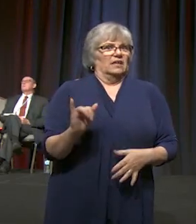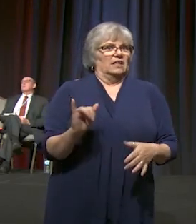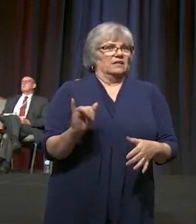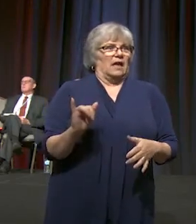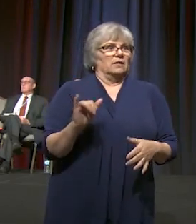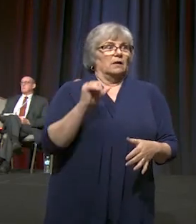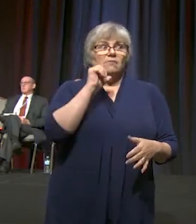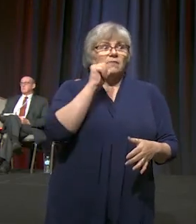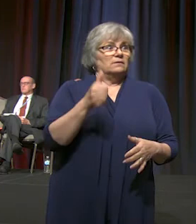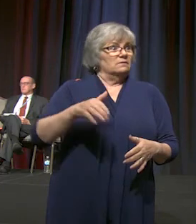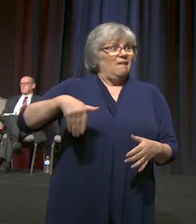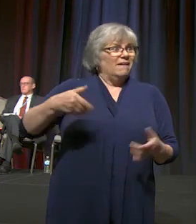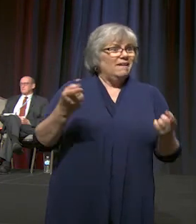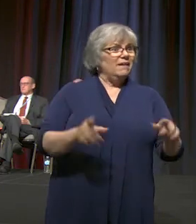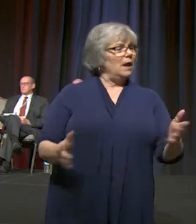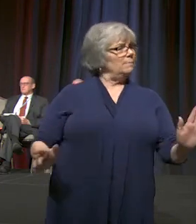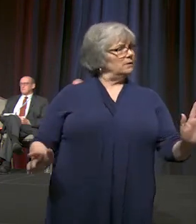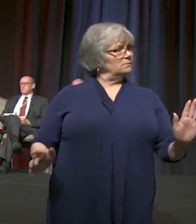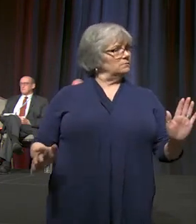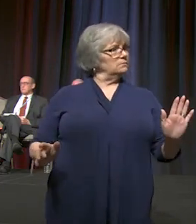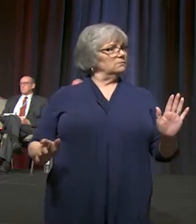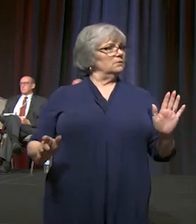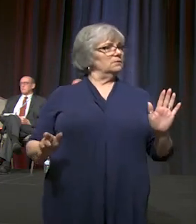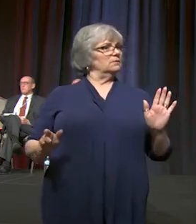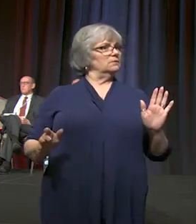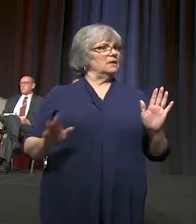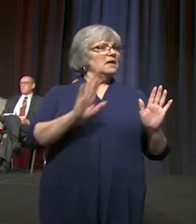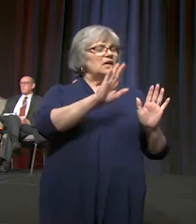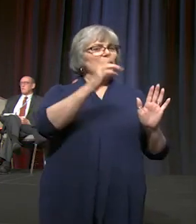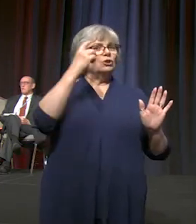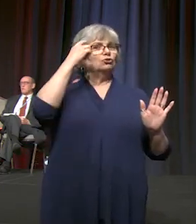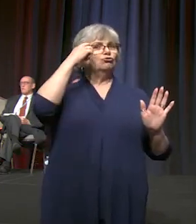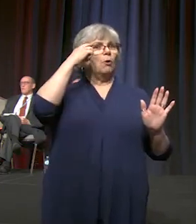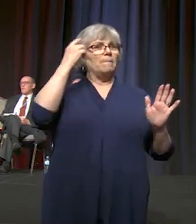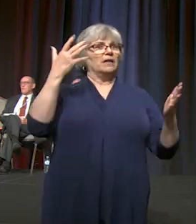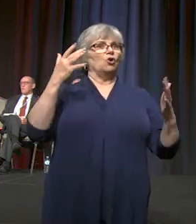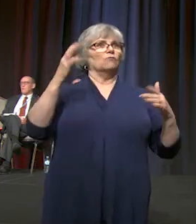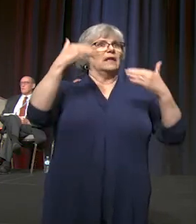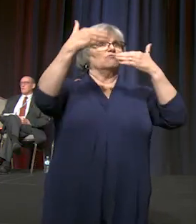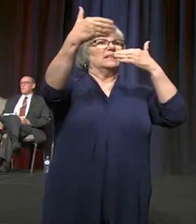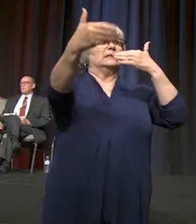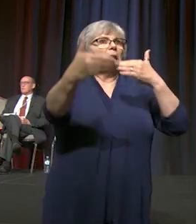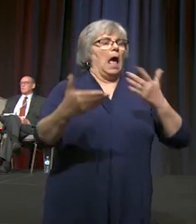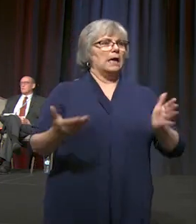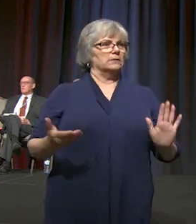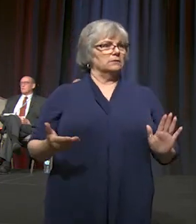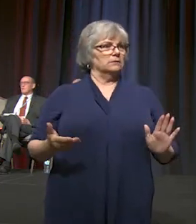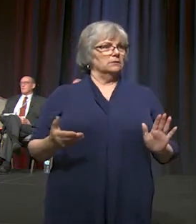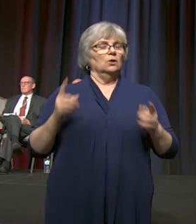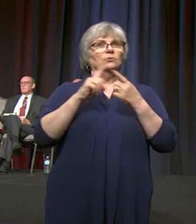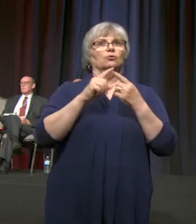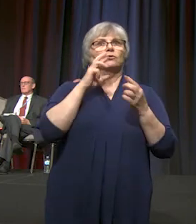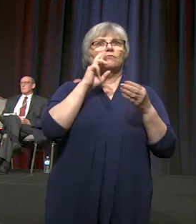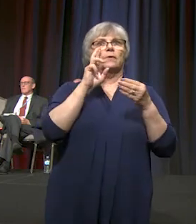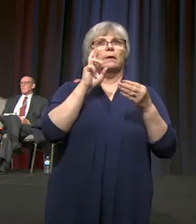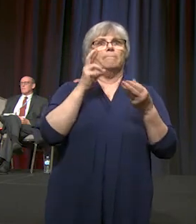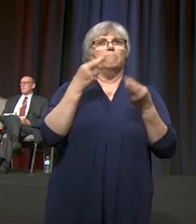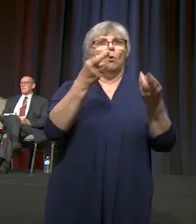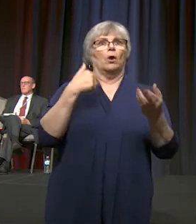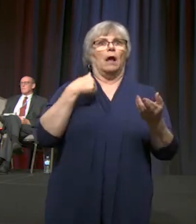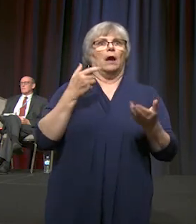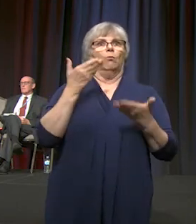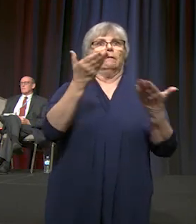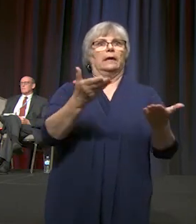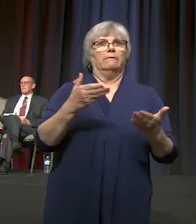has not yet come? Is your mind already racing ahead toward the report that you will give,